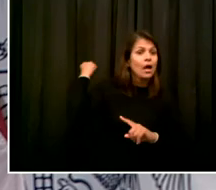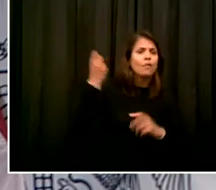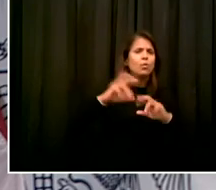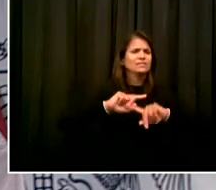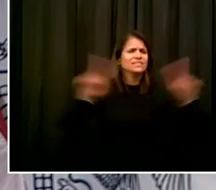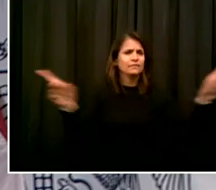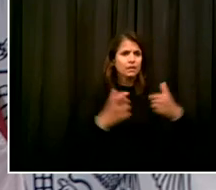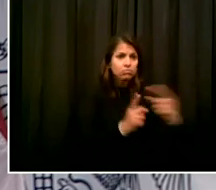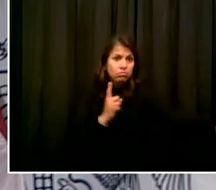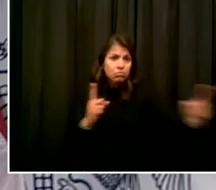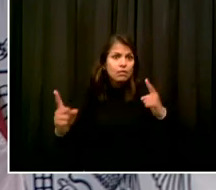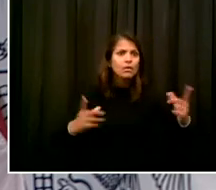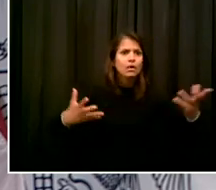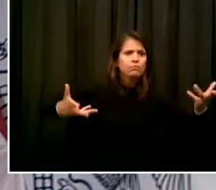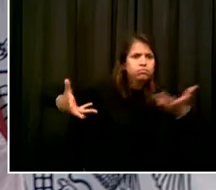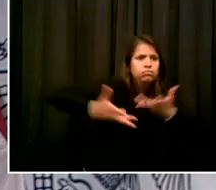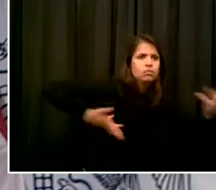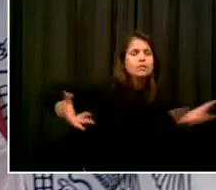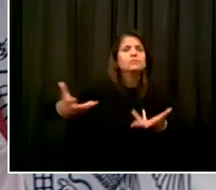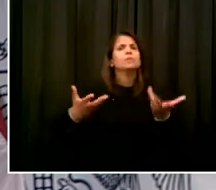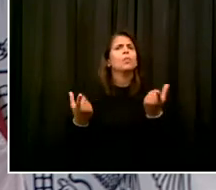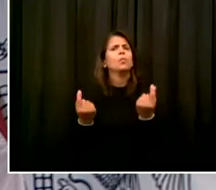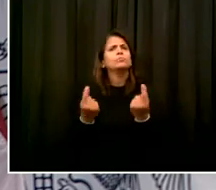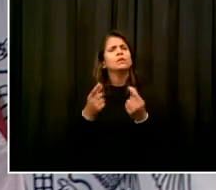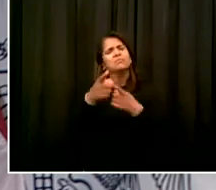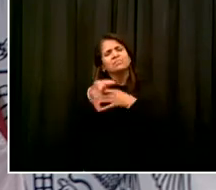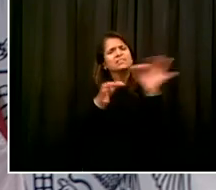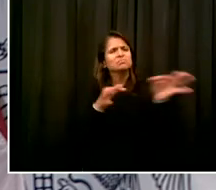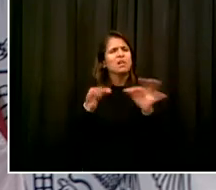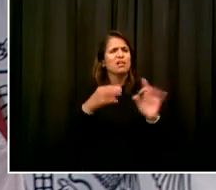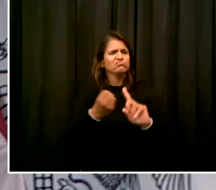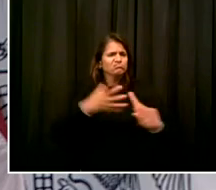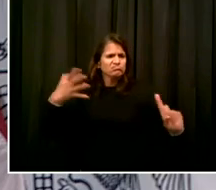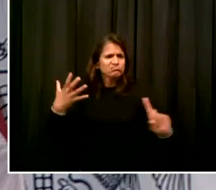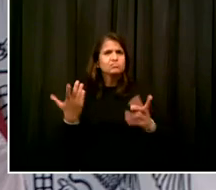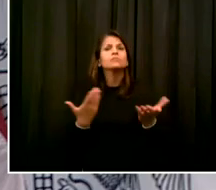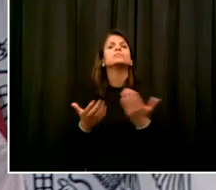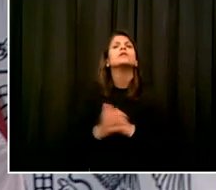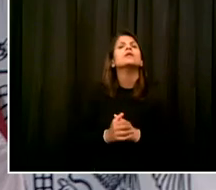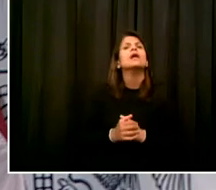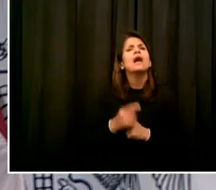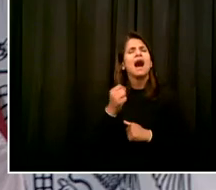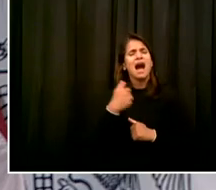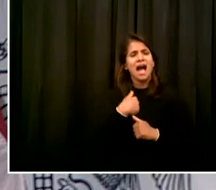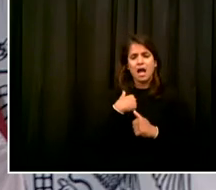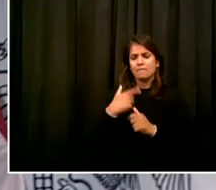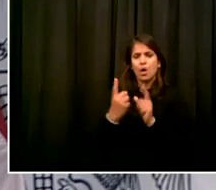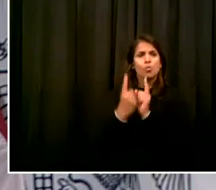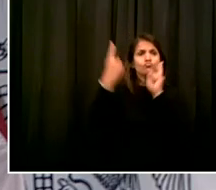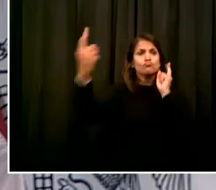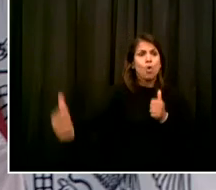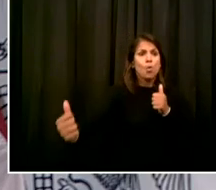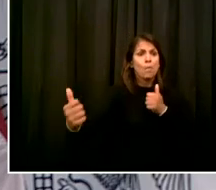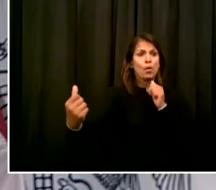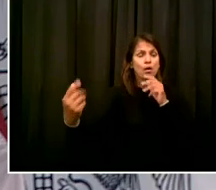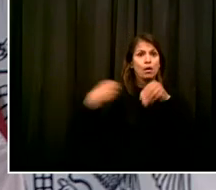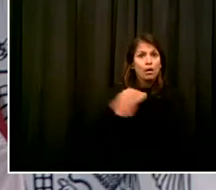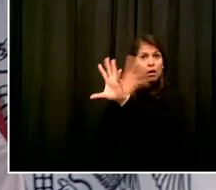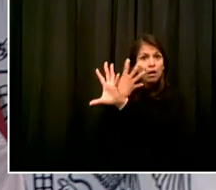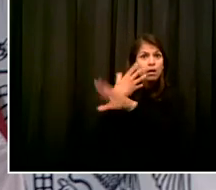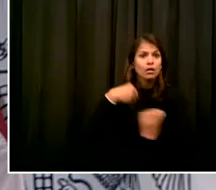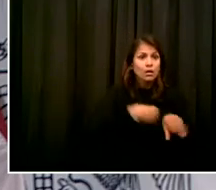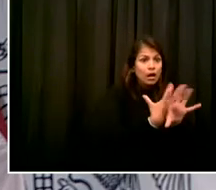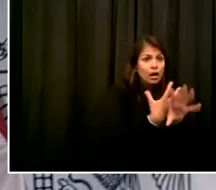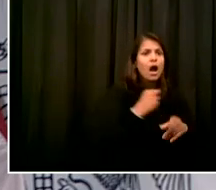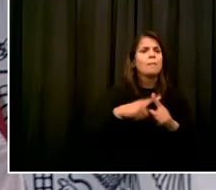mixing that. Yeah. Good question. I'll start and pass to the chancellor. The reality, Katie, with so many